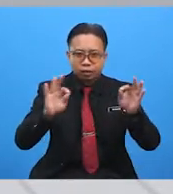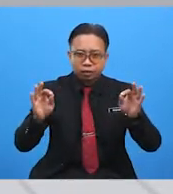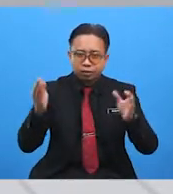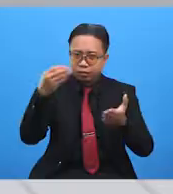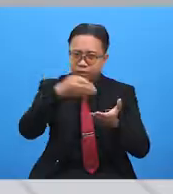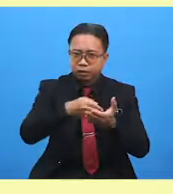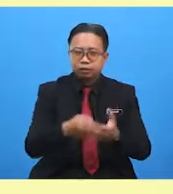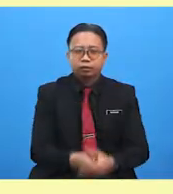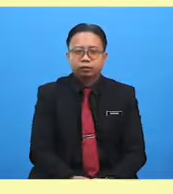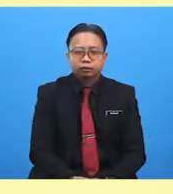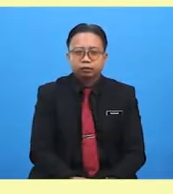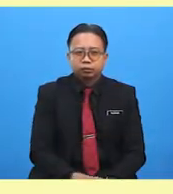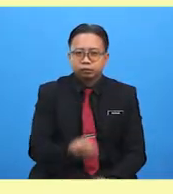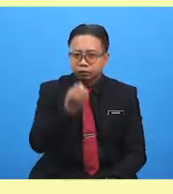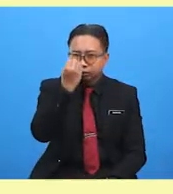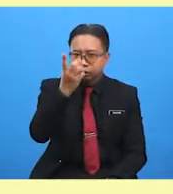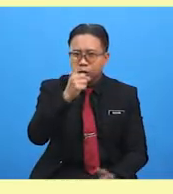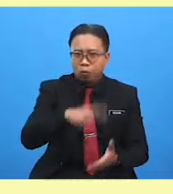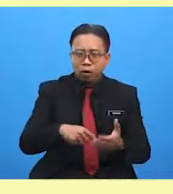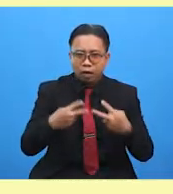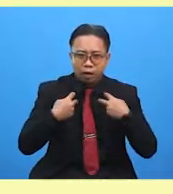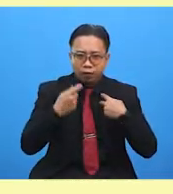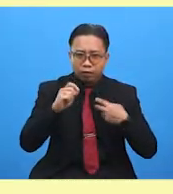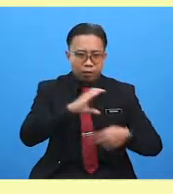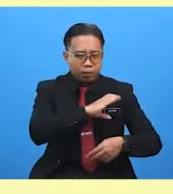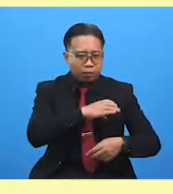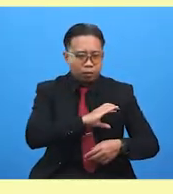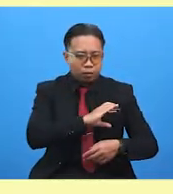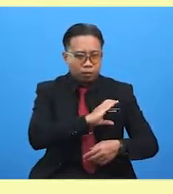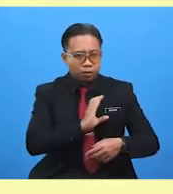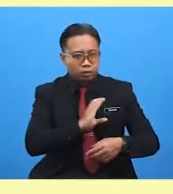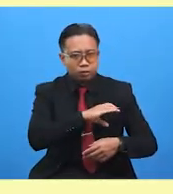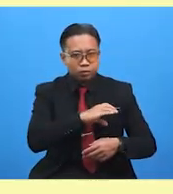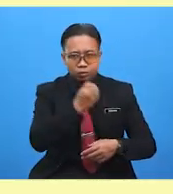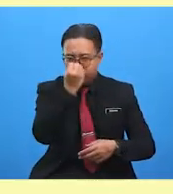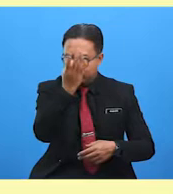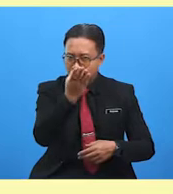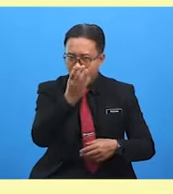more time. And tell us, what have the police asked people to do?